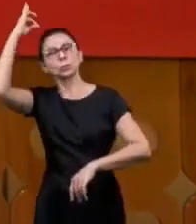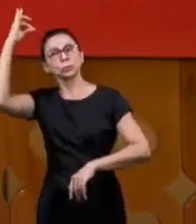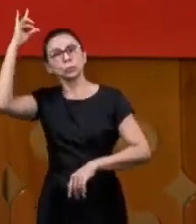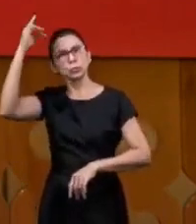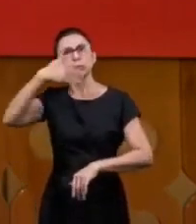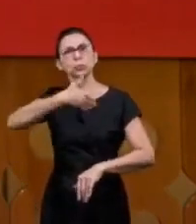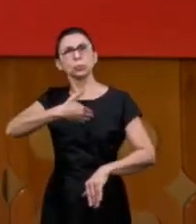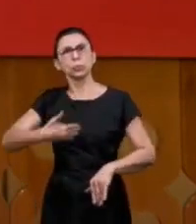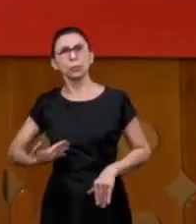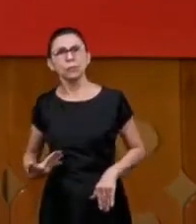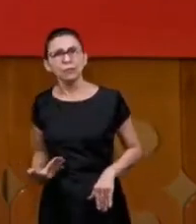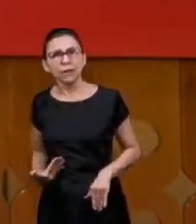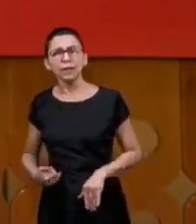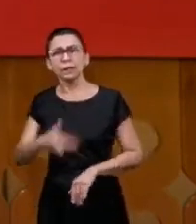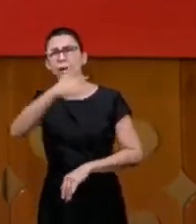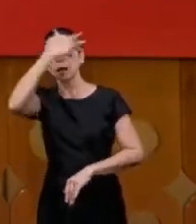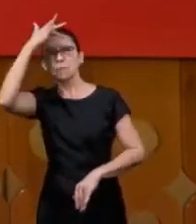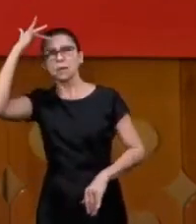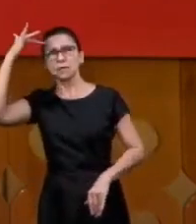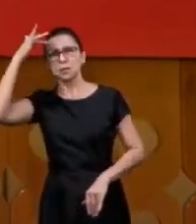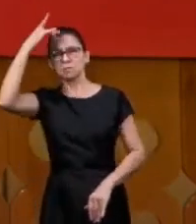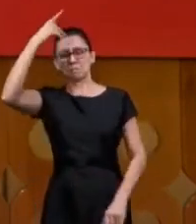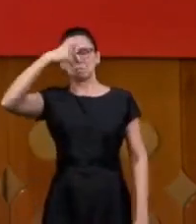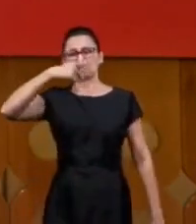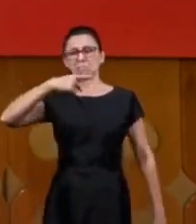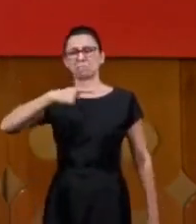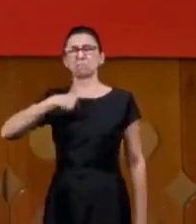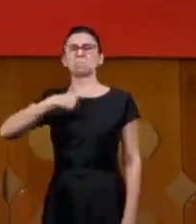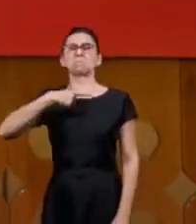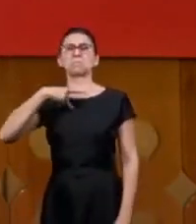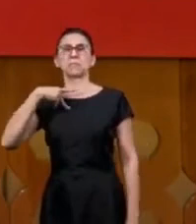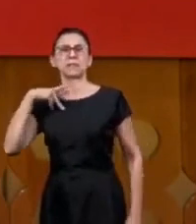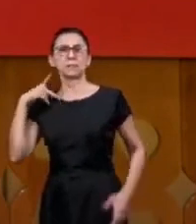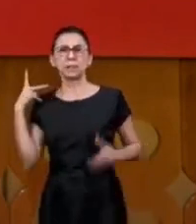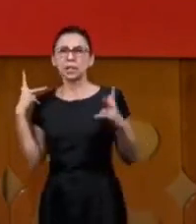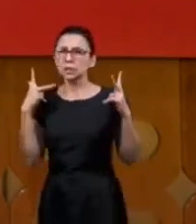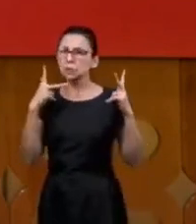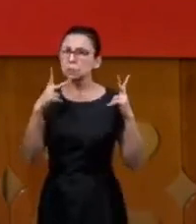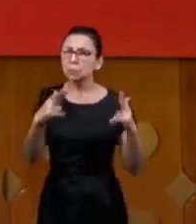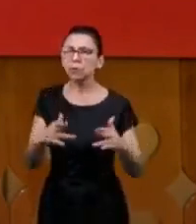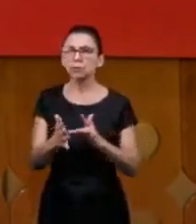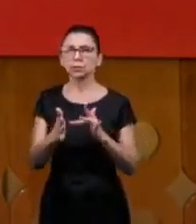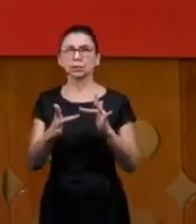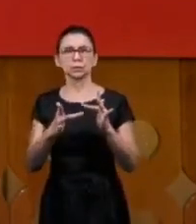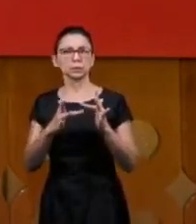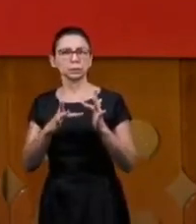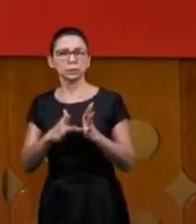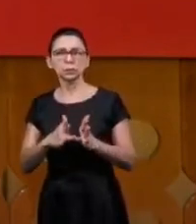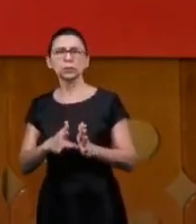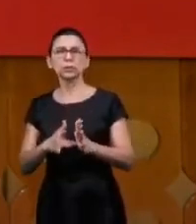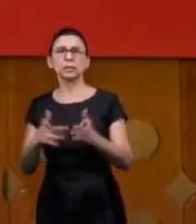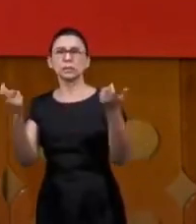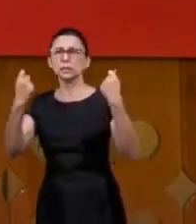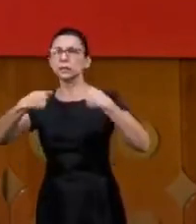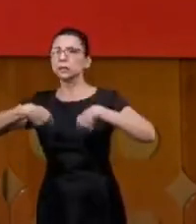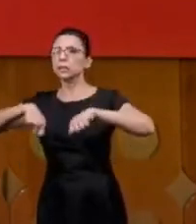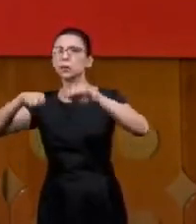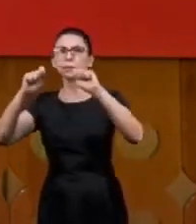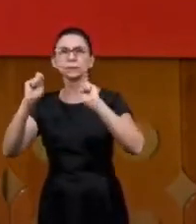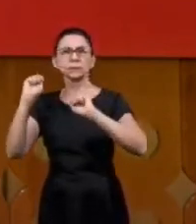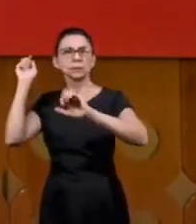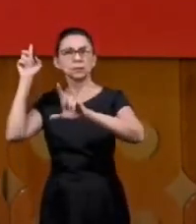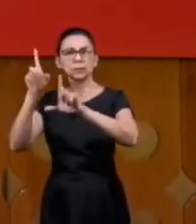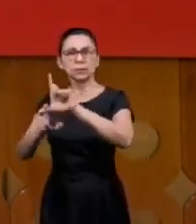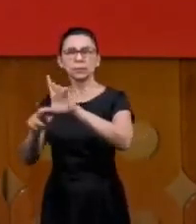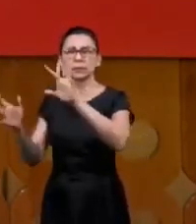Holy Spirit the man leaves the boat thinks he can walk alone to Jesus he can do what Jesus did he starts